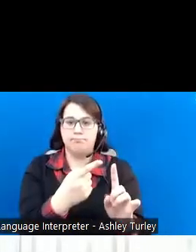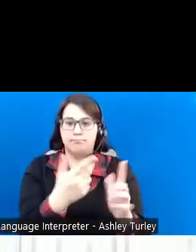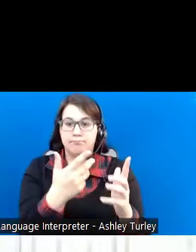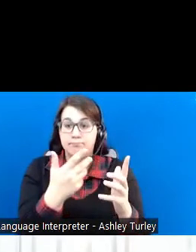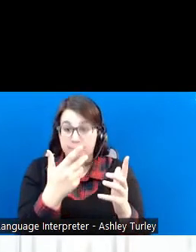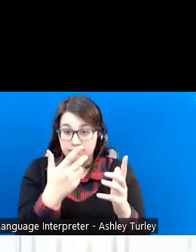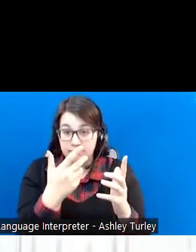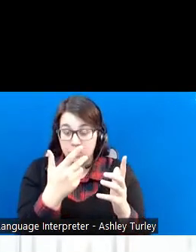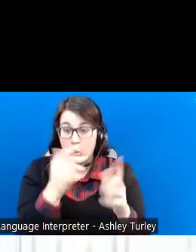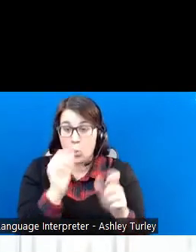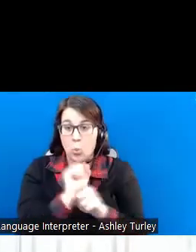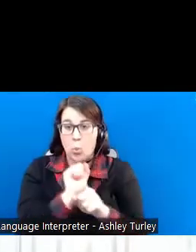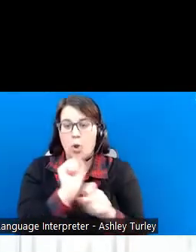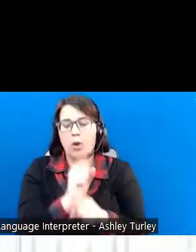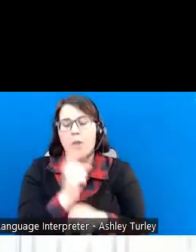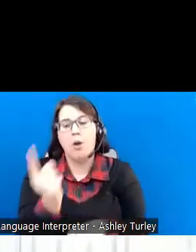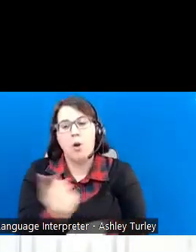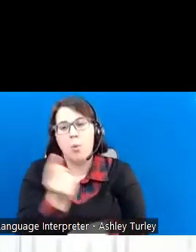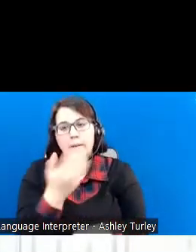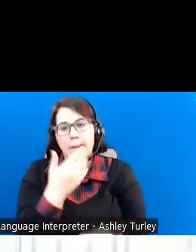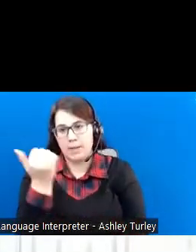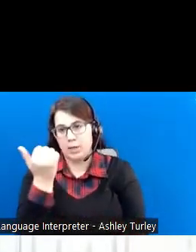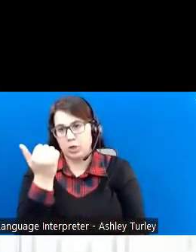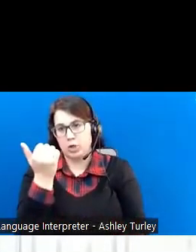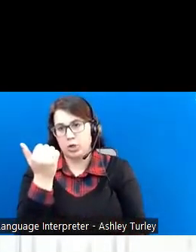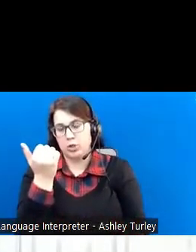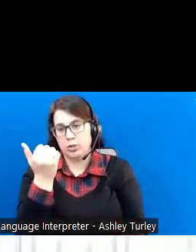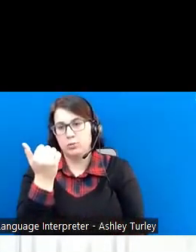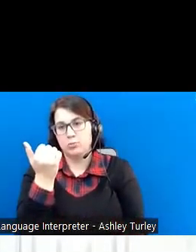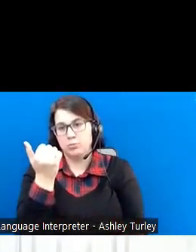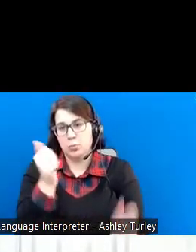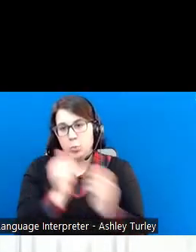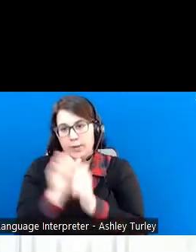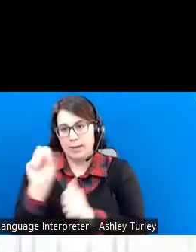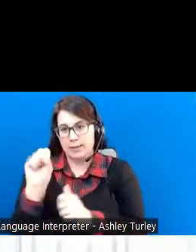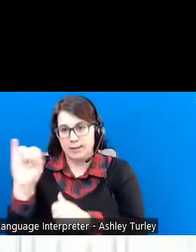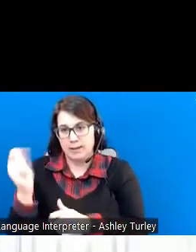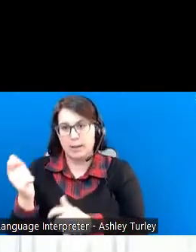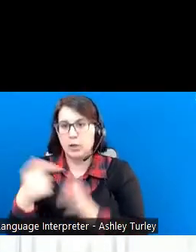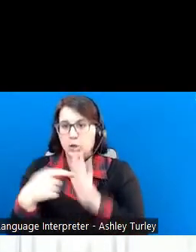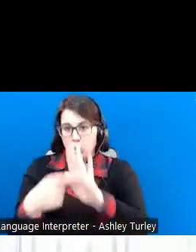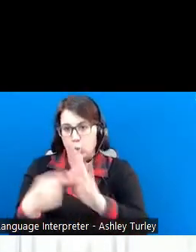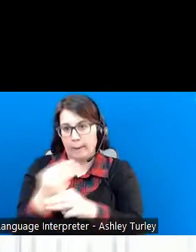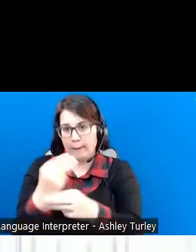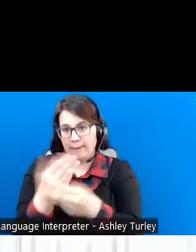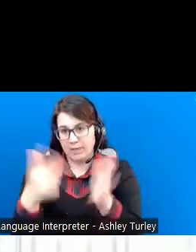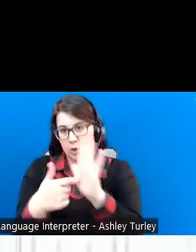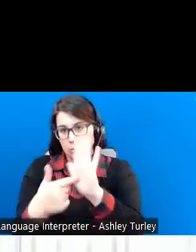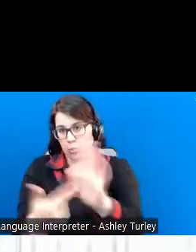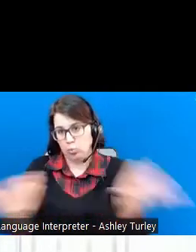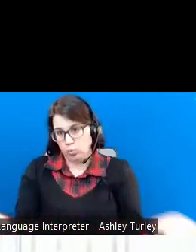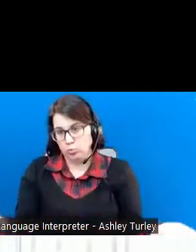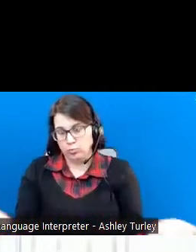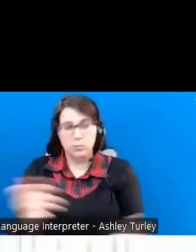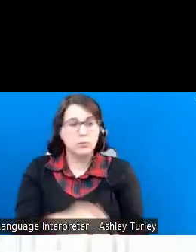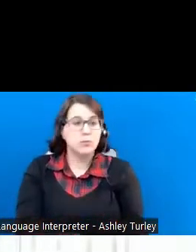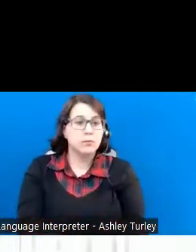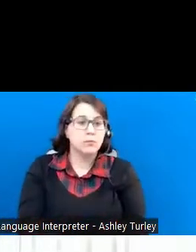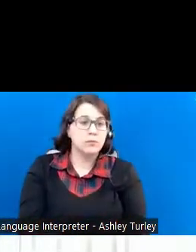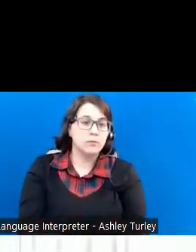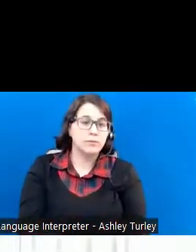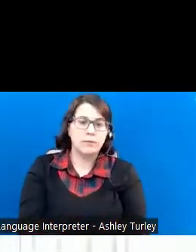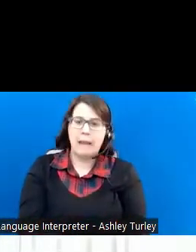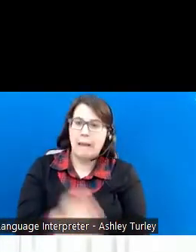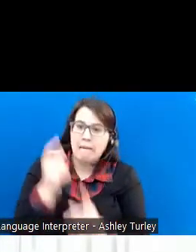always financially better on SSI, and I showed you how that happened with the math. Report your wages every